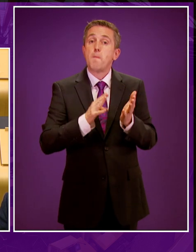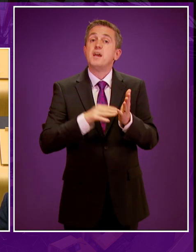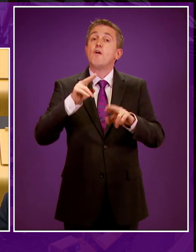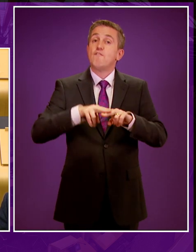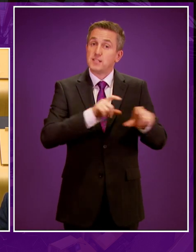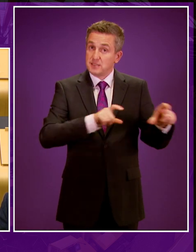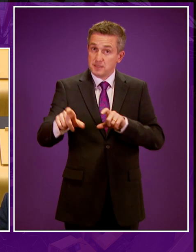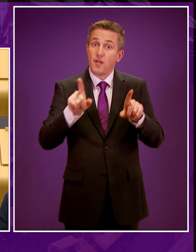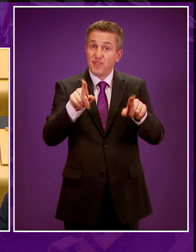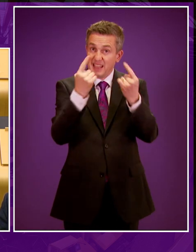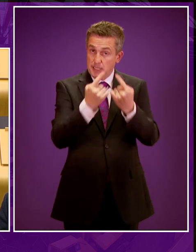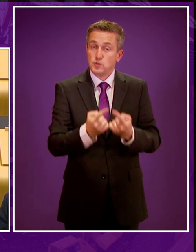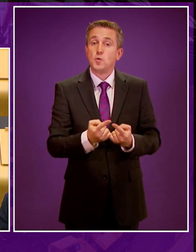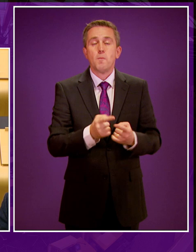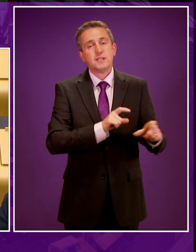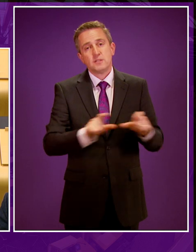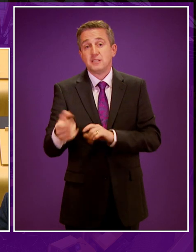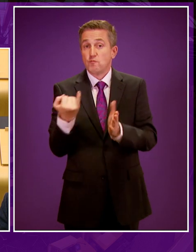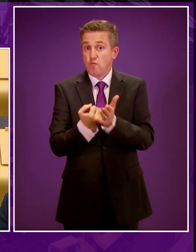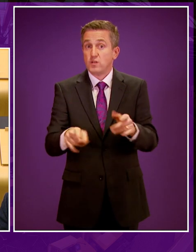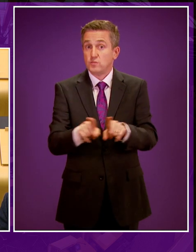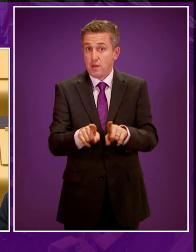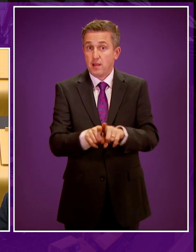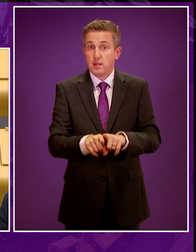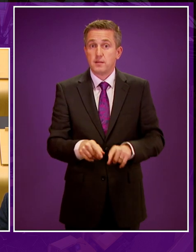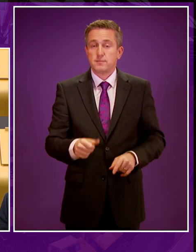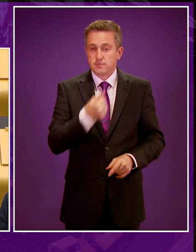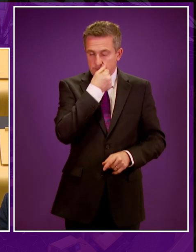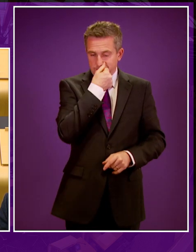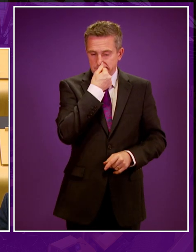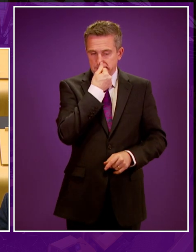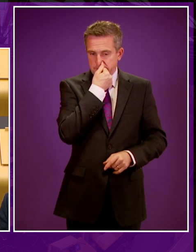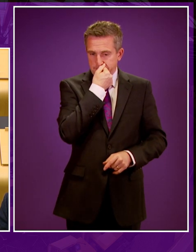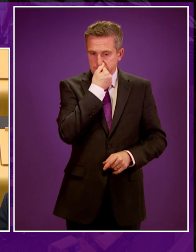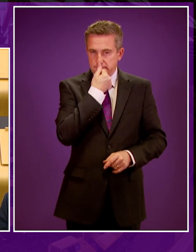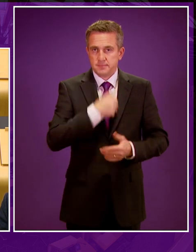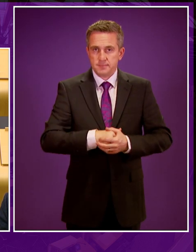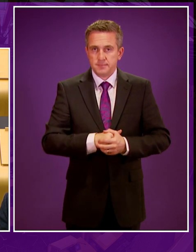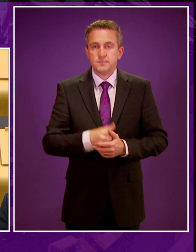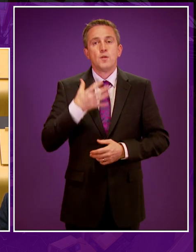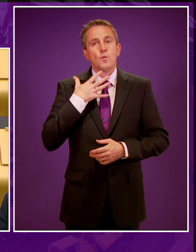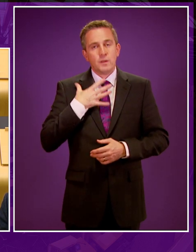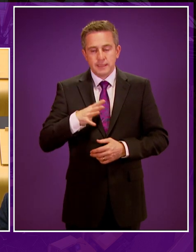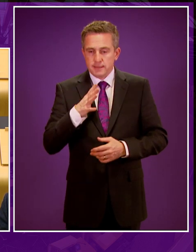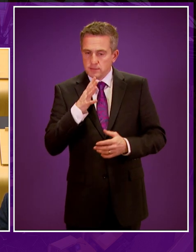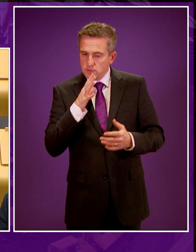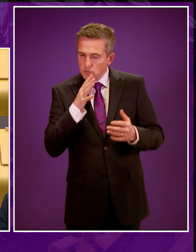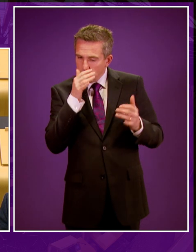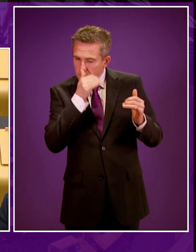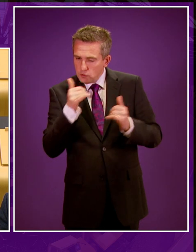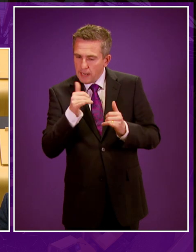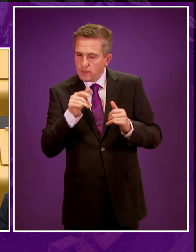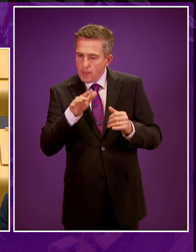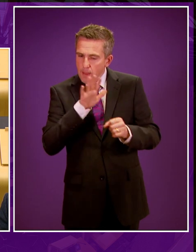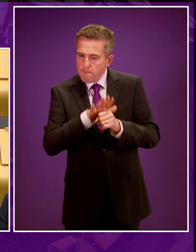Now, I welcome the government's announcement that it will ban fracking, but as Mark Gruskell has highlighted, we need to ensure that the ban extends beyond the